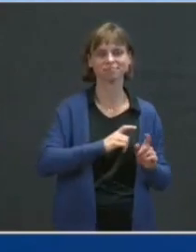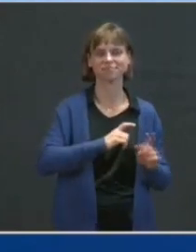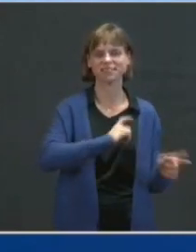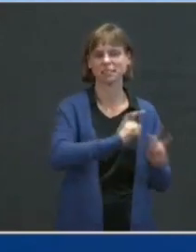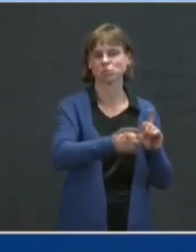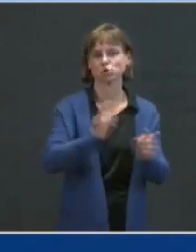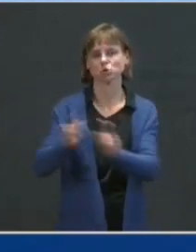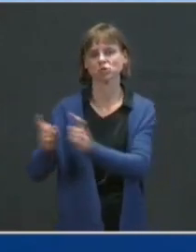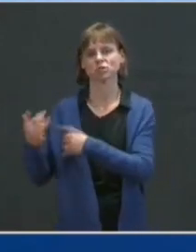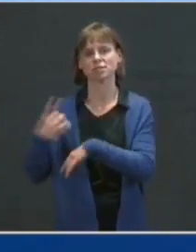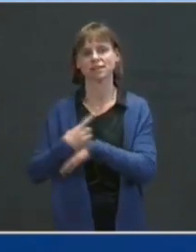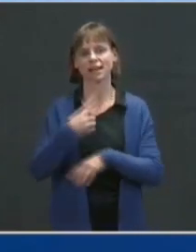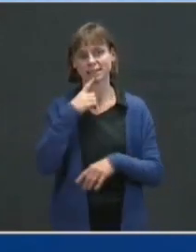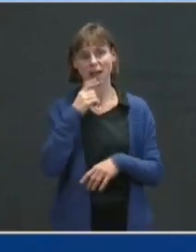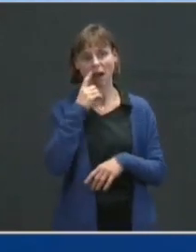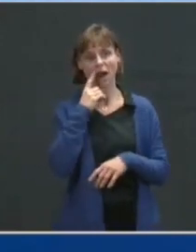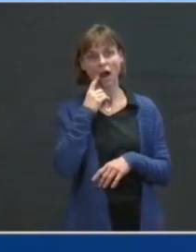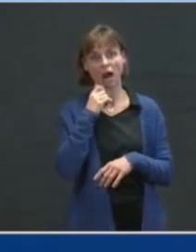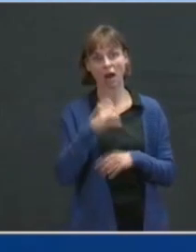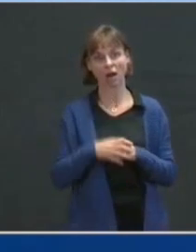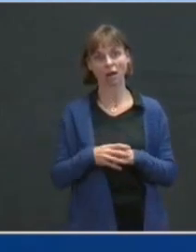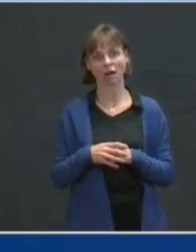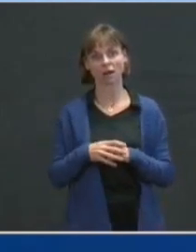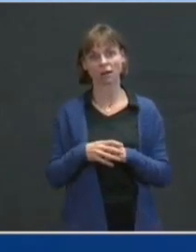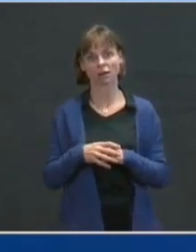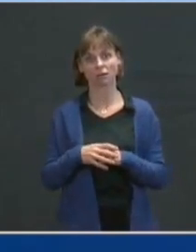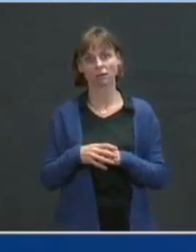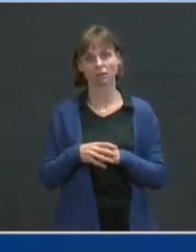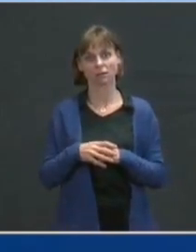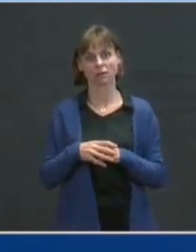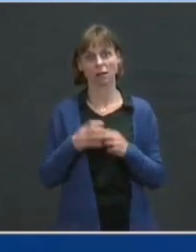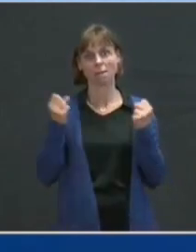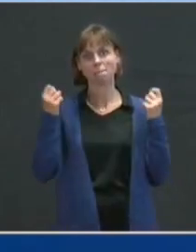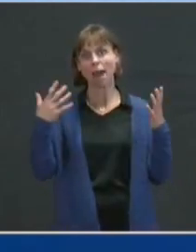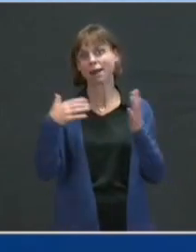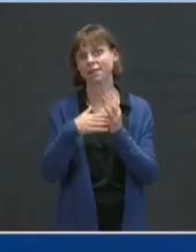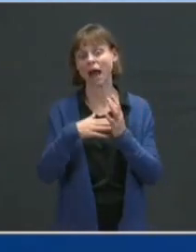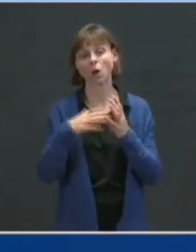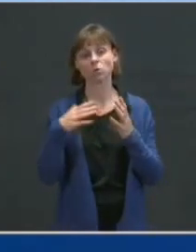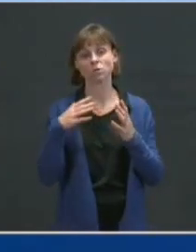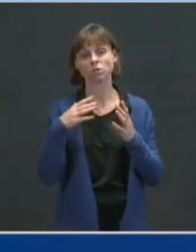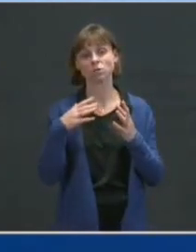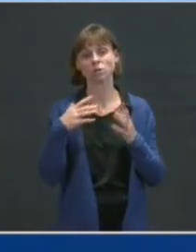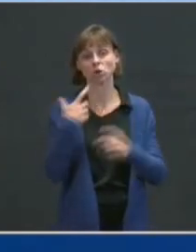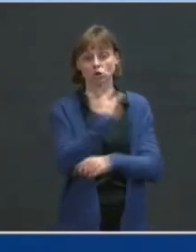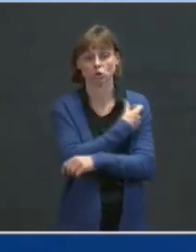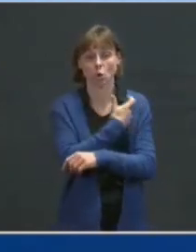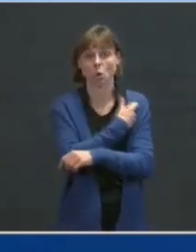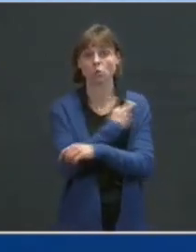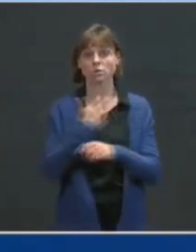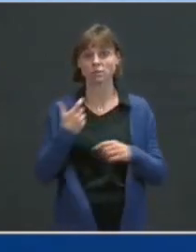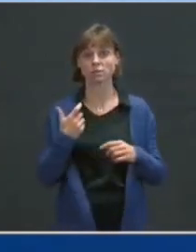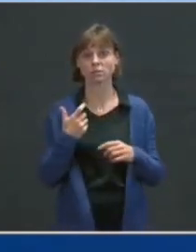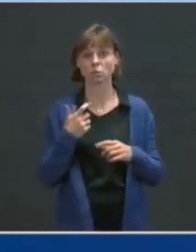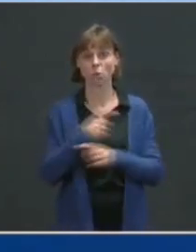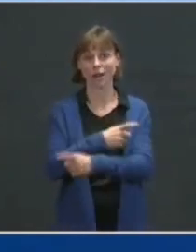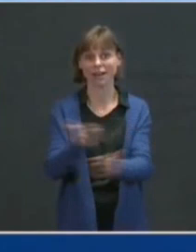892,000 doses that were administered in the final week before the president took over.